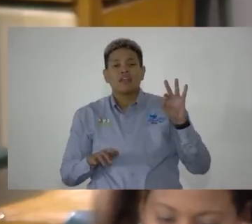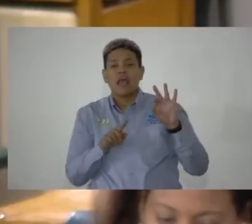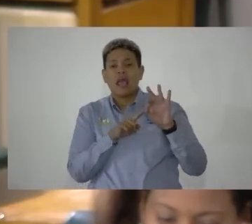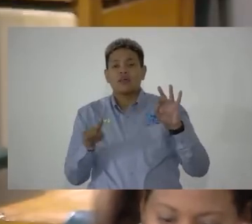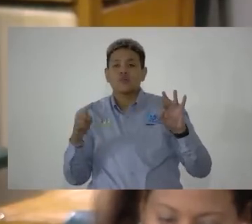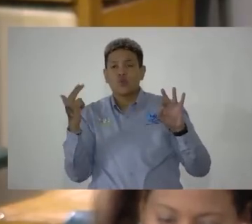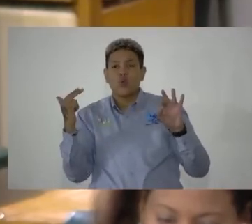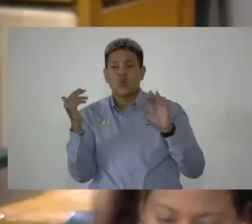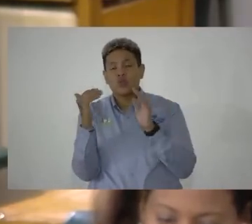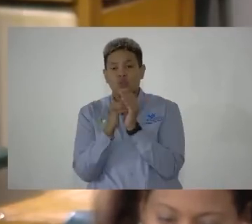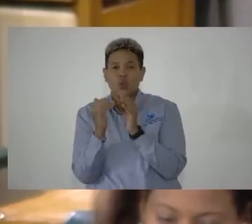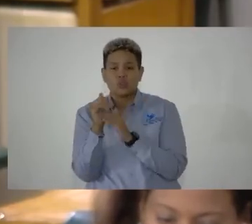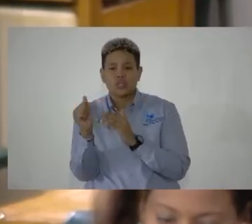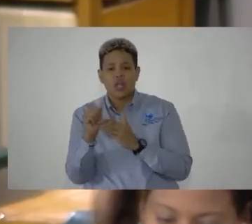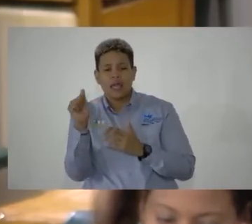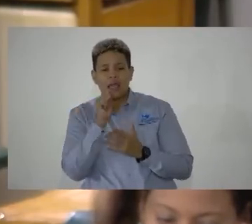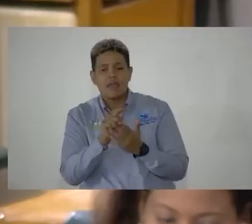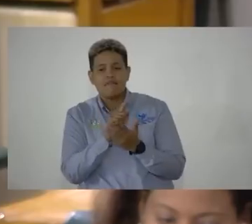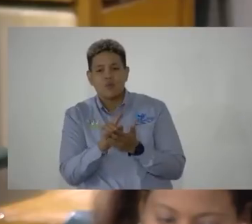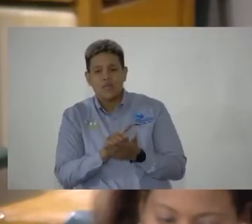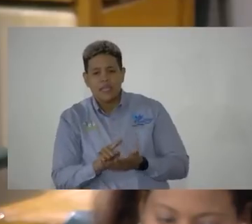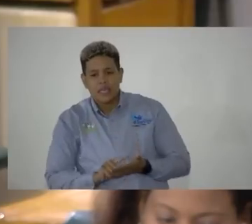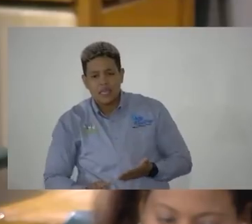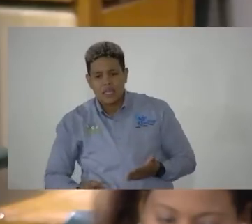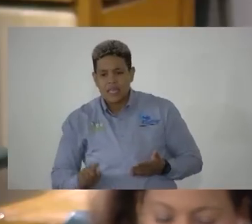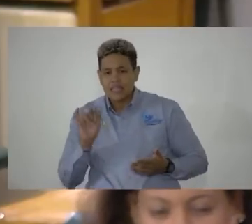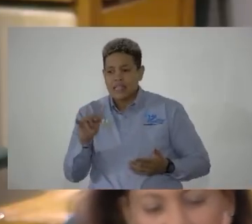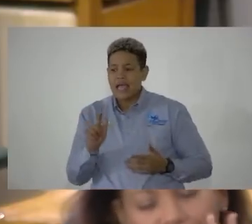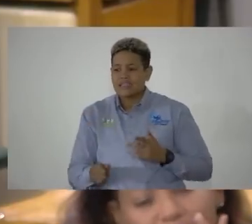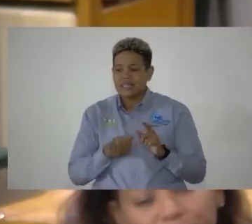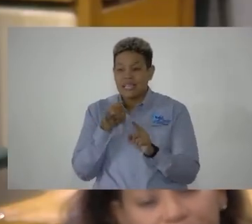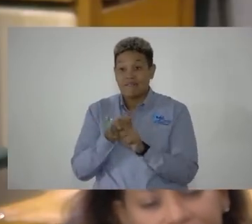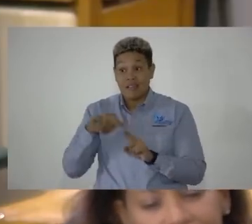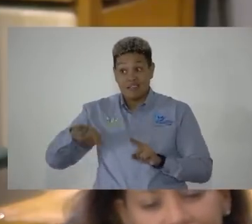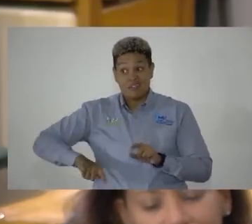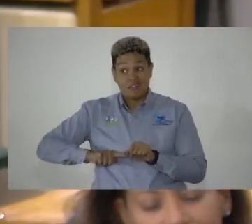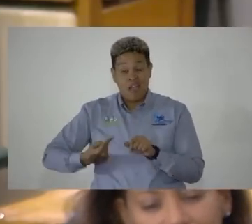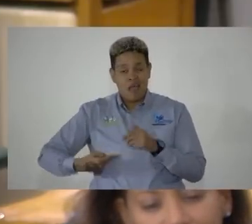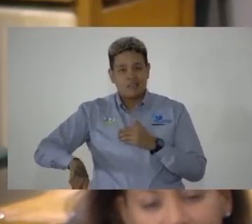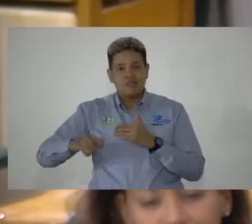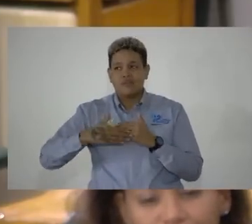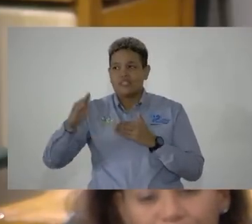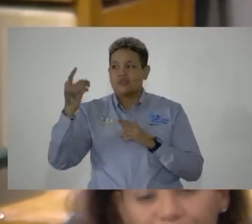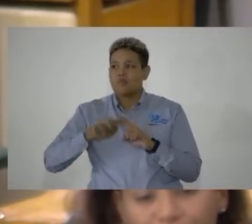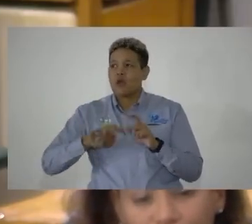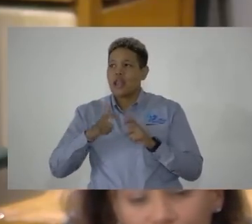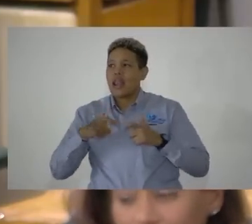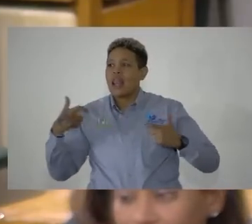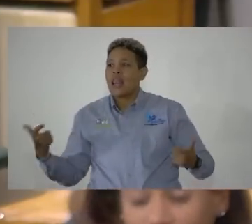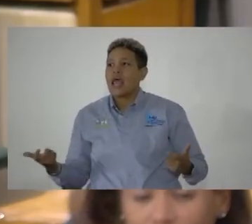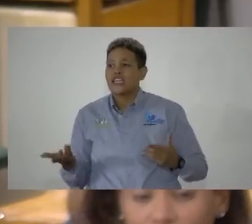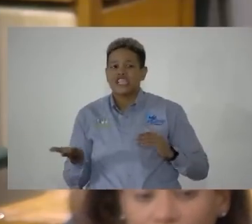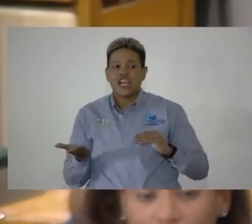$13,000 per week. That comes into effect this month. The largest increase